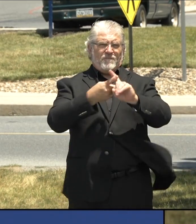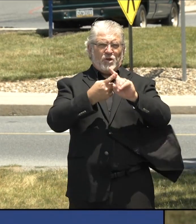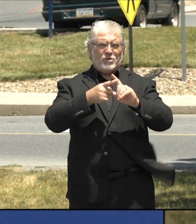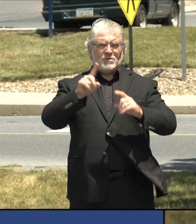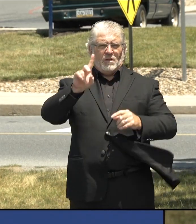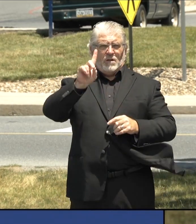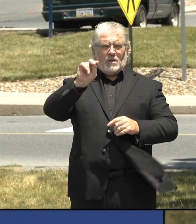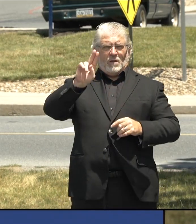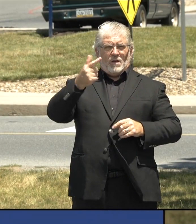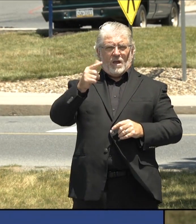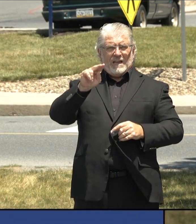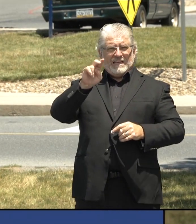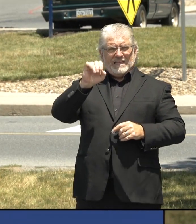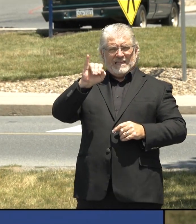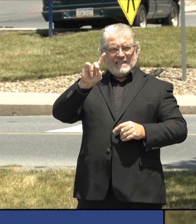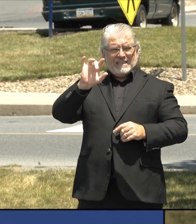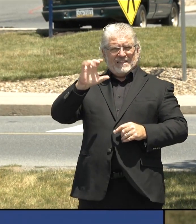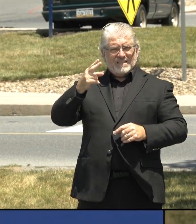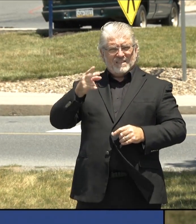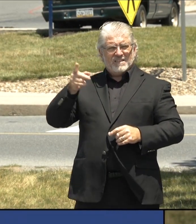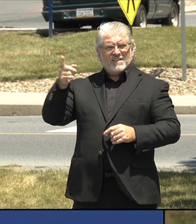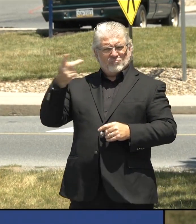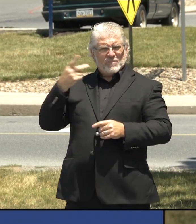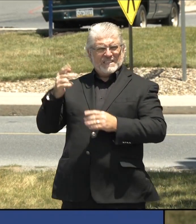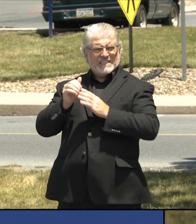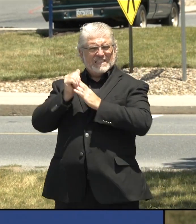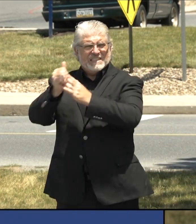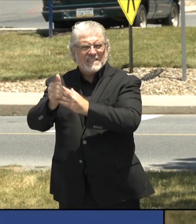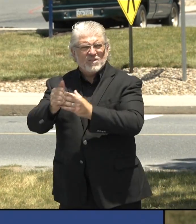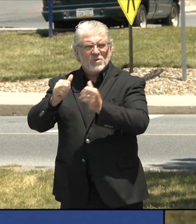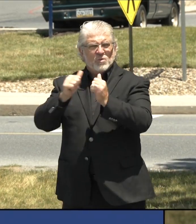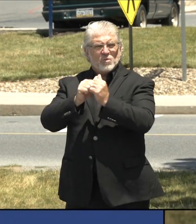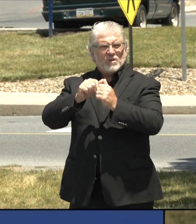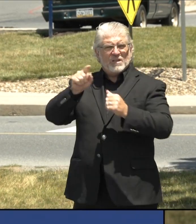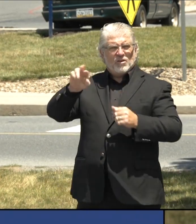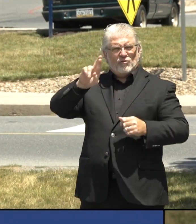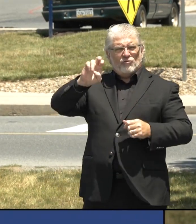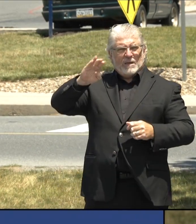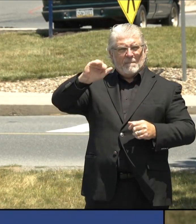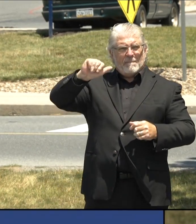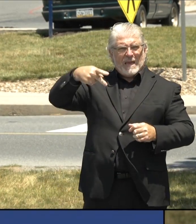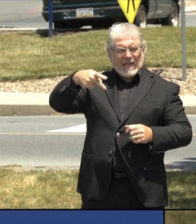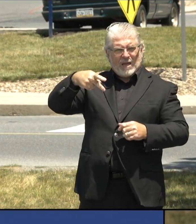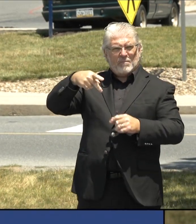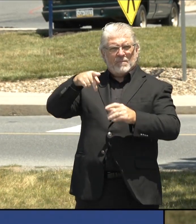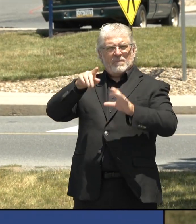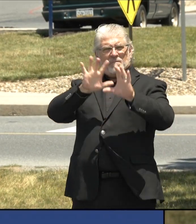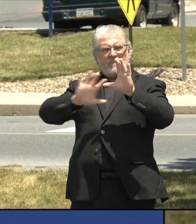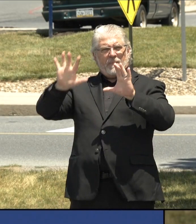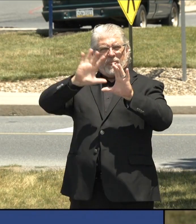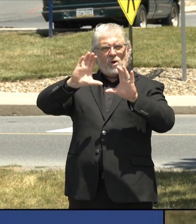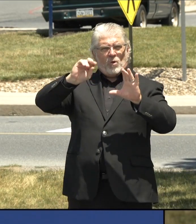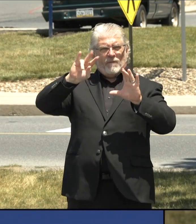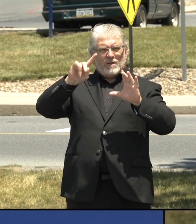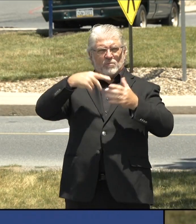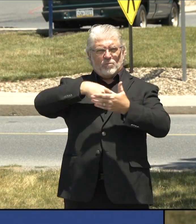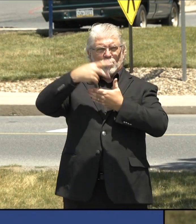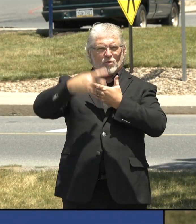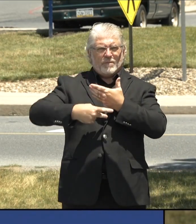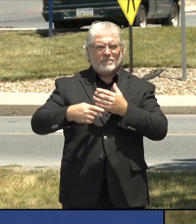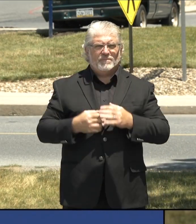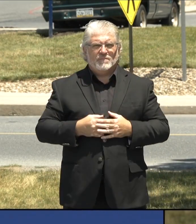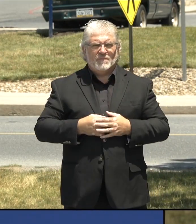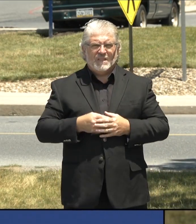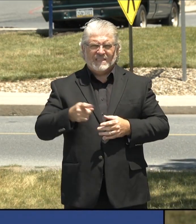clinical trials, including the remap COVID-19 program, a revolutionary approach that we will be bringing to the